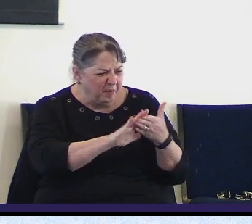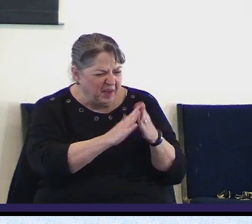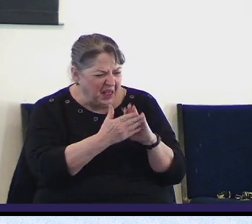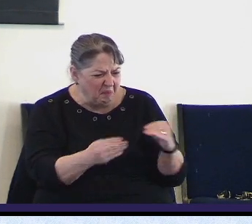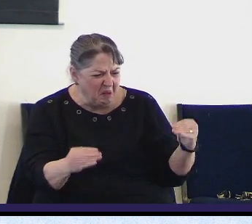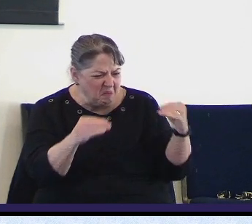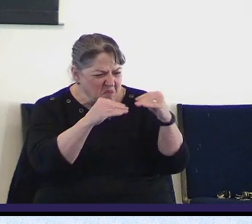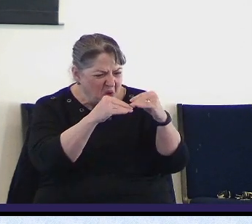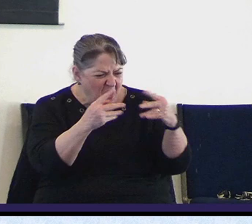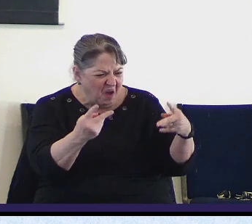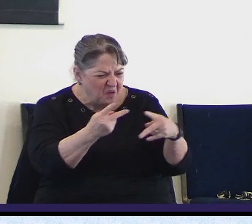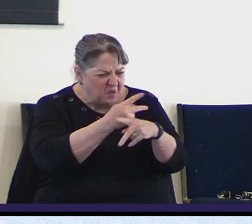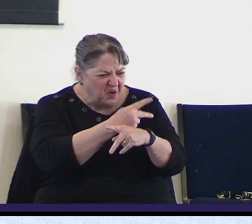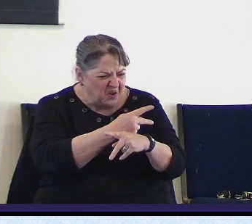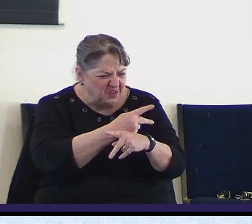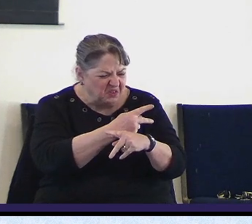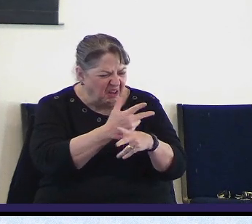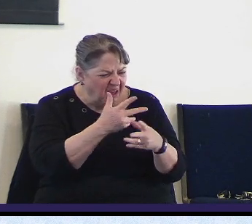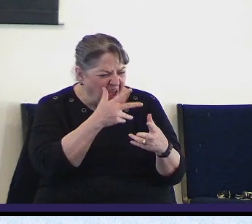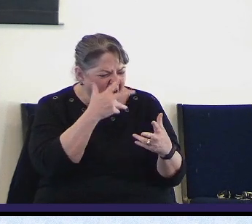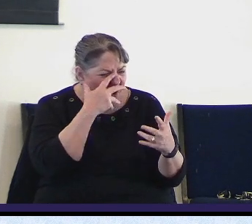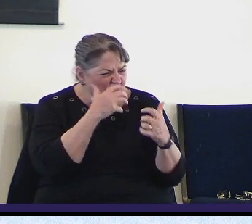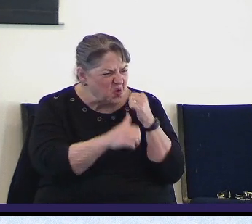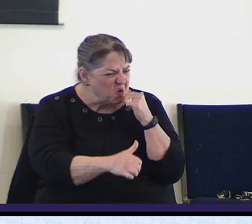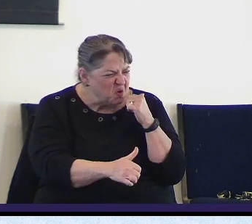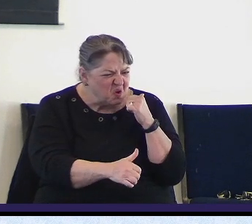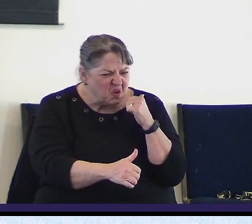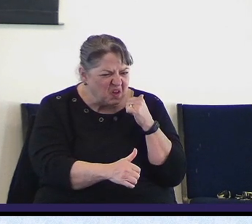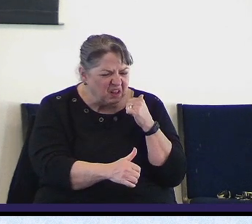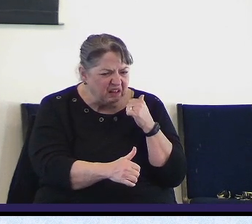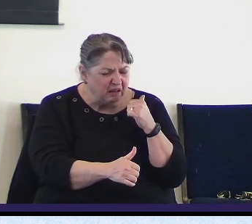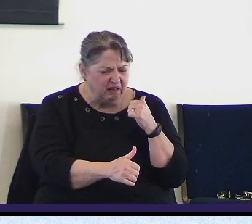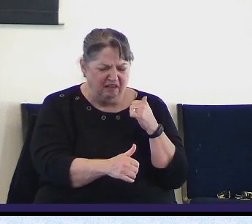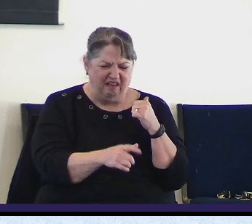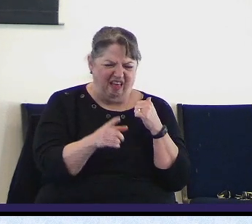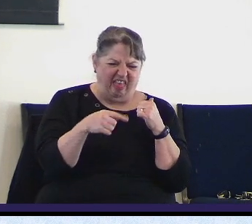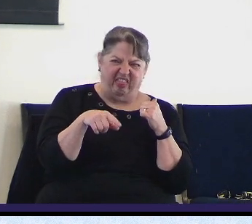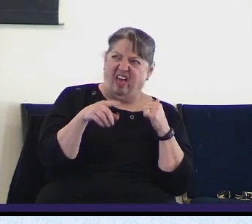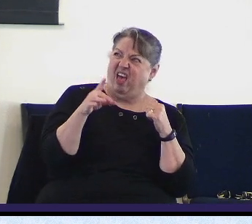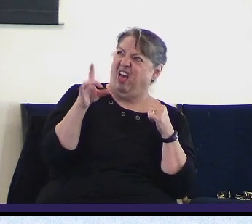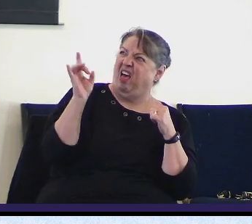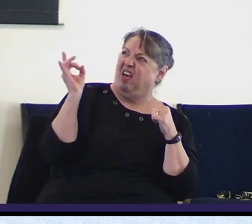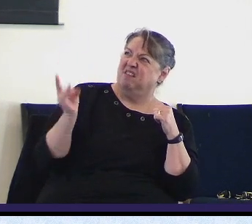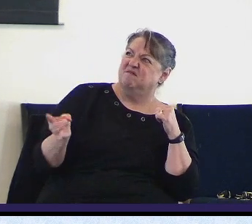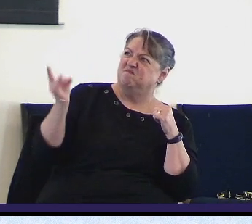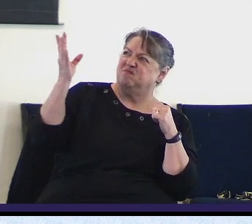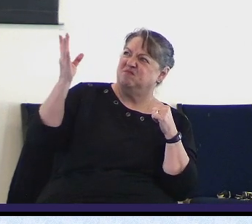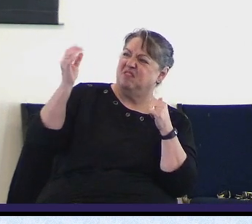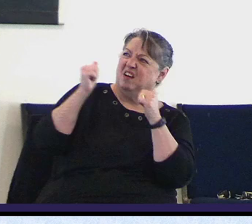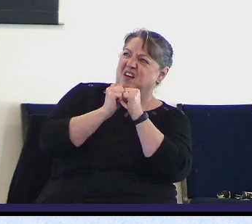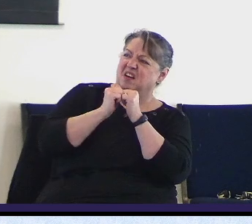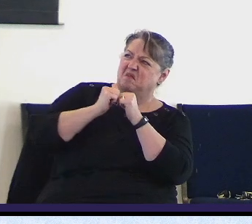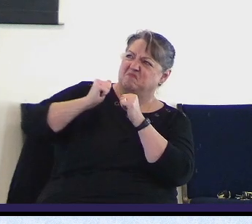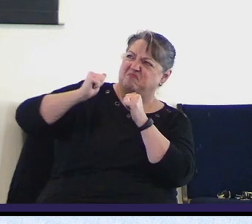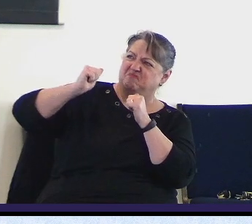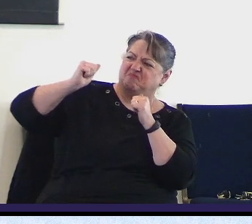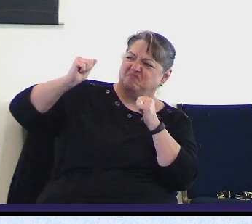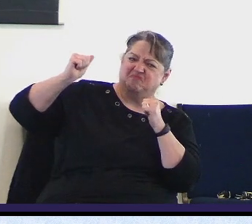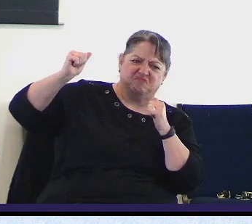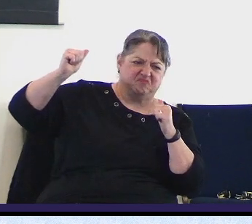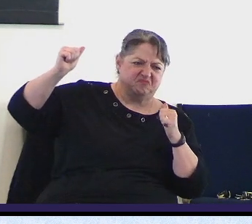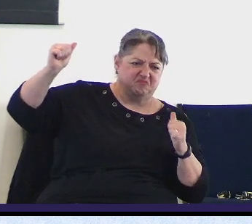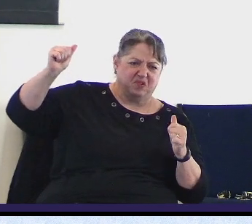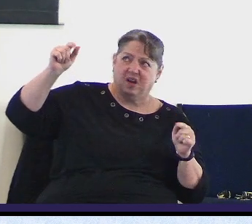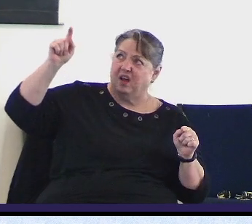As the world has moved away from belief in God and the Bible, we have been corresponding rise